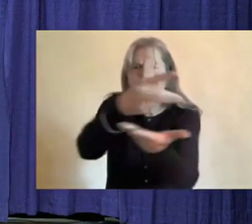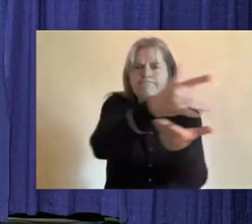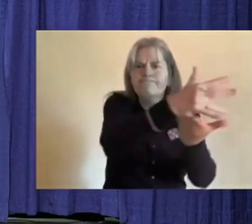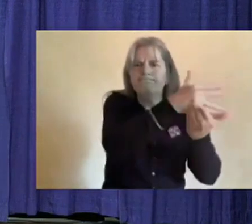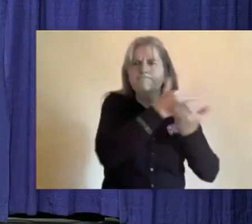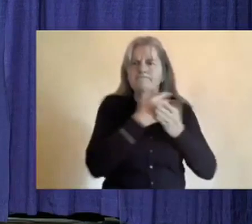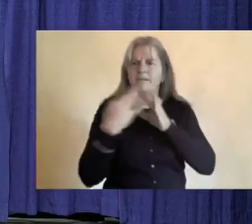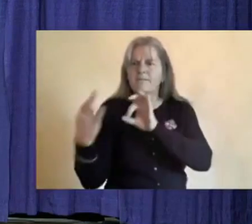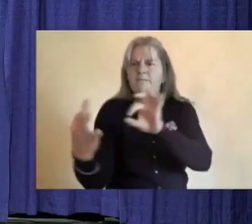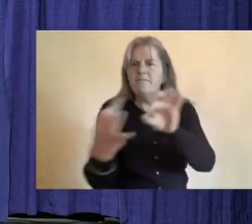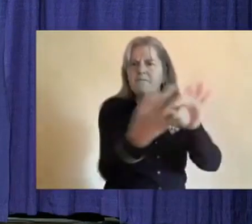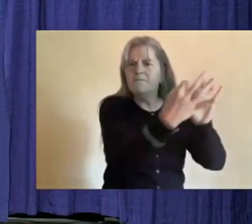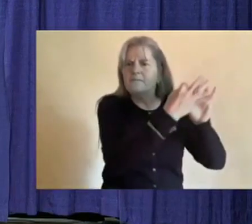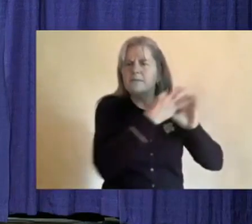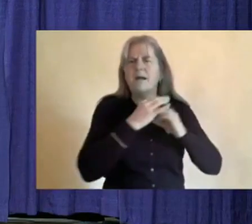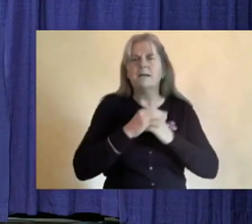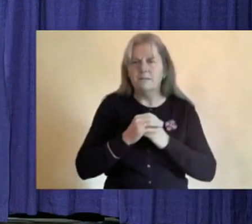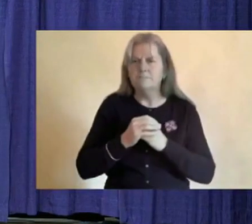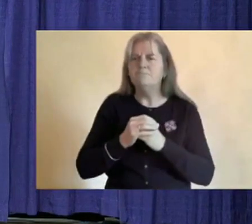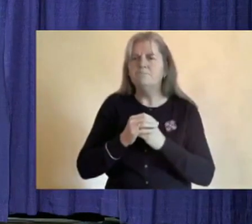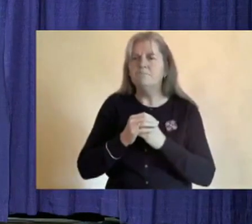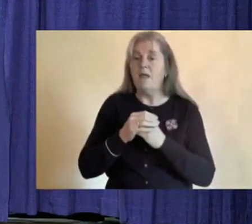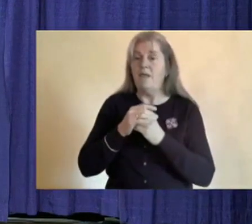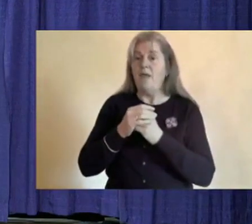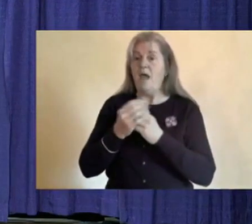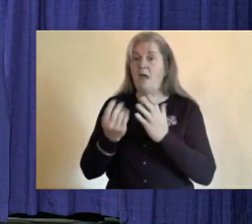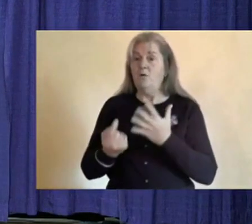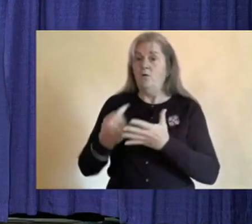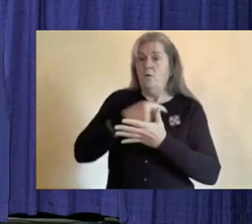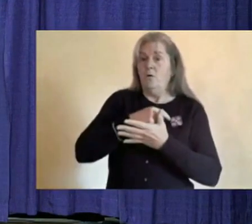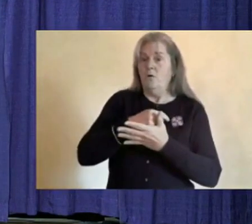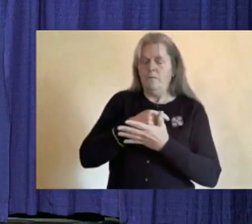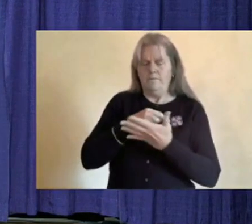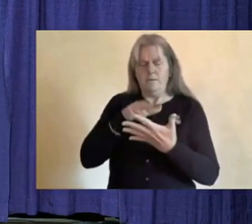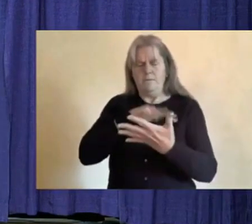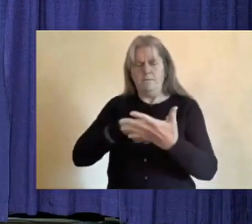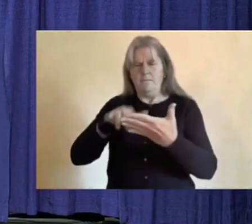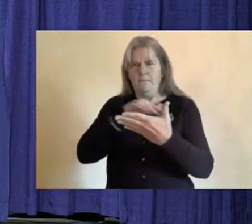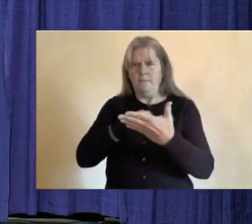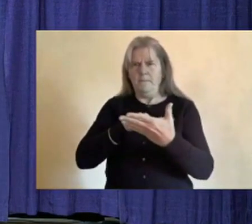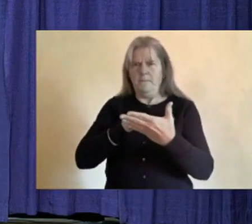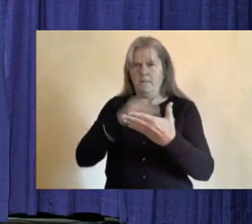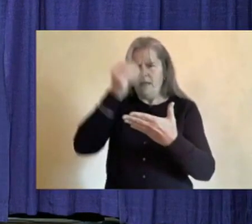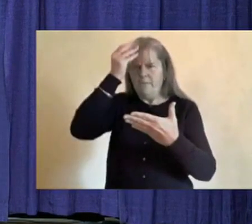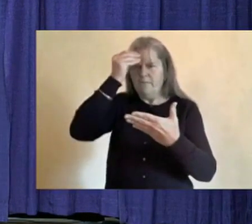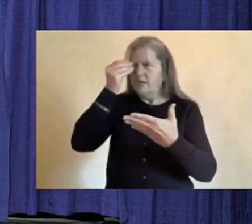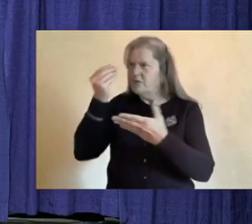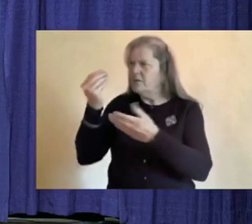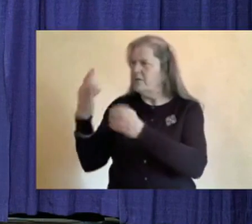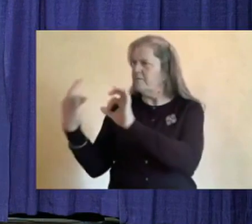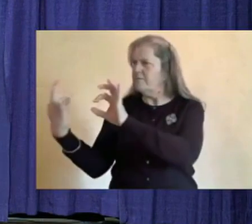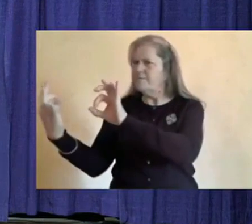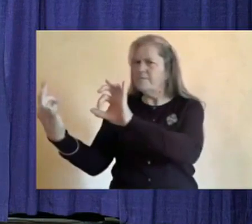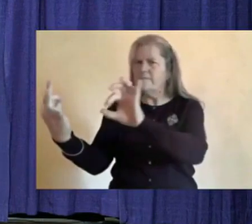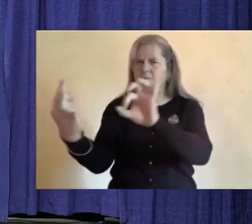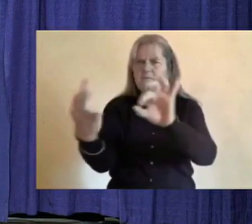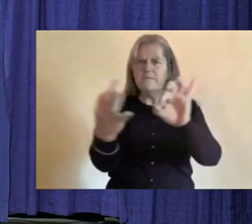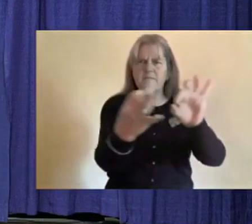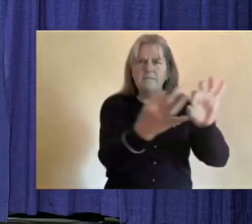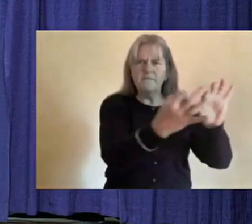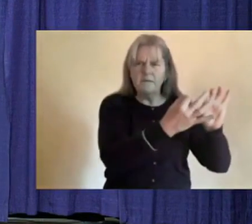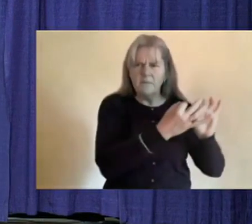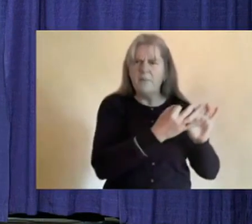The priority of this review is to take the time to hear and to listen to the feedback from those who use